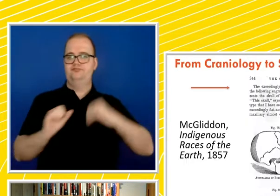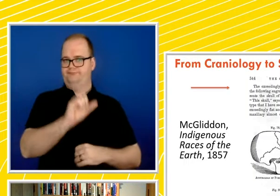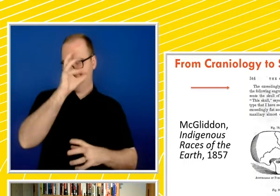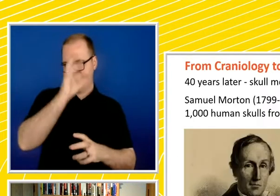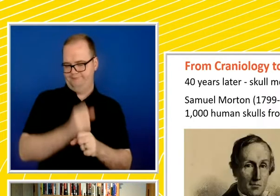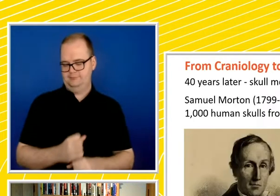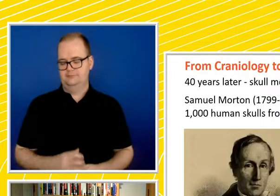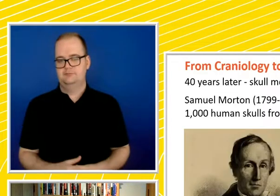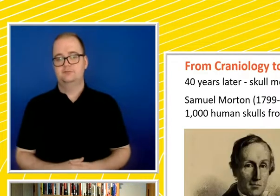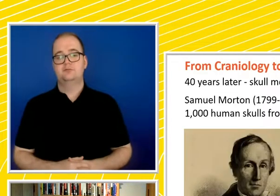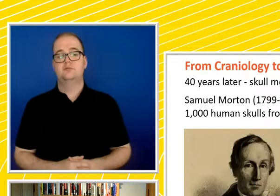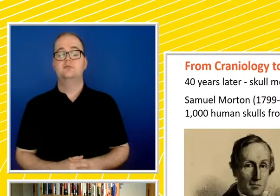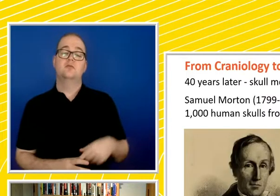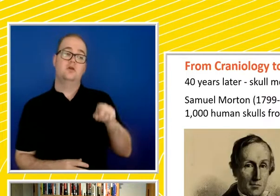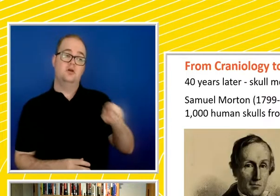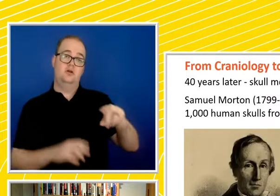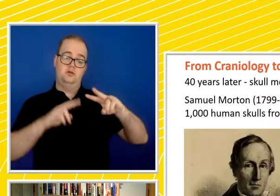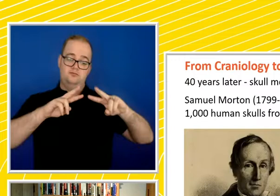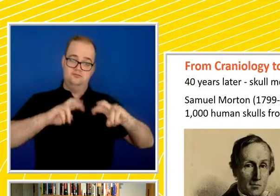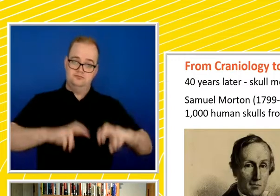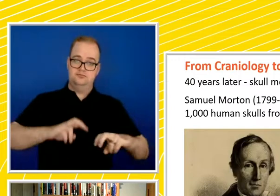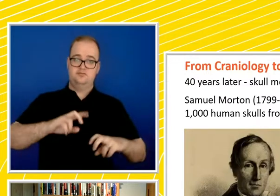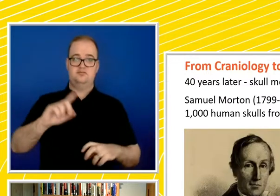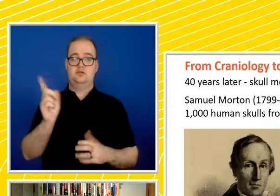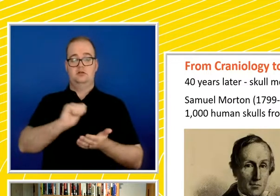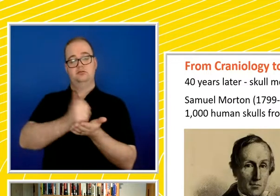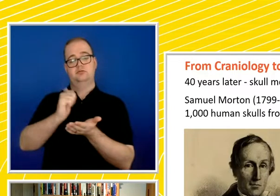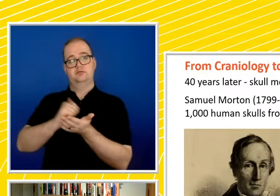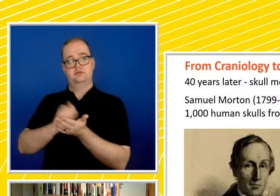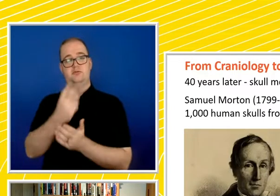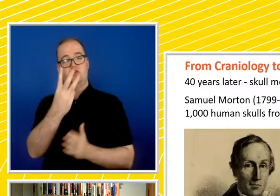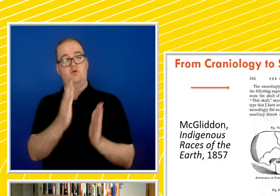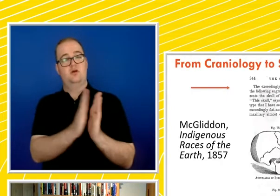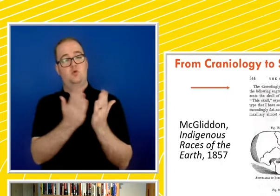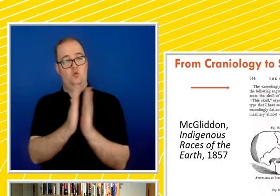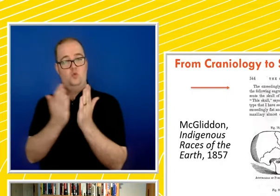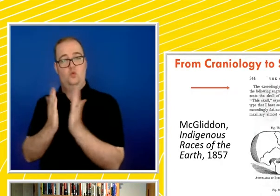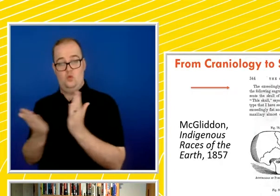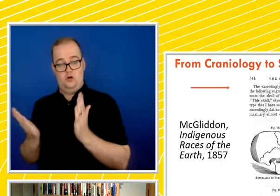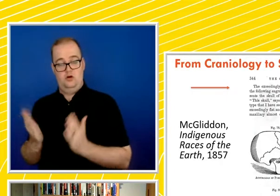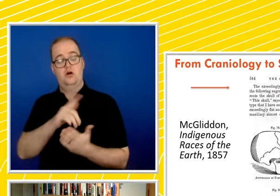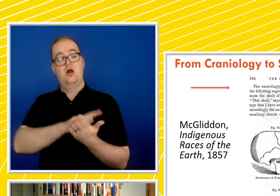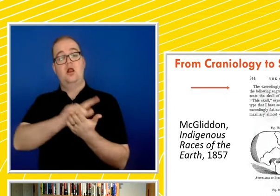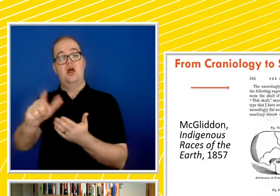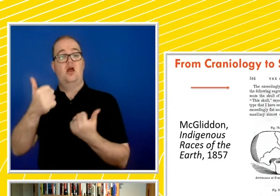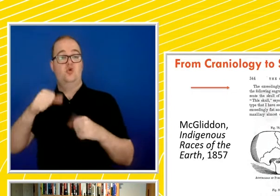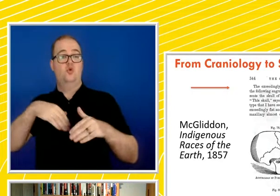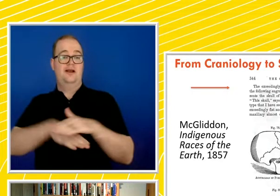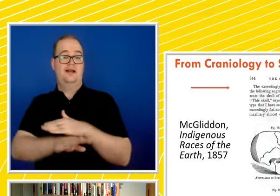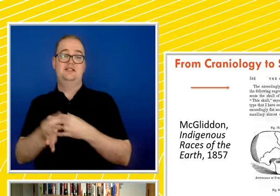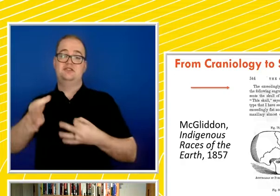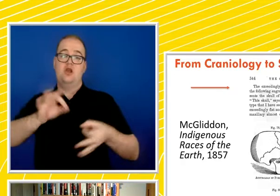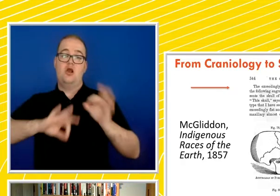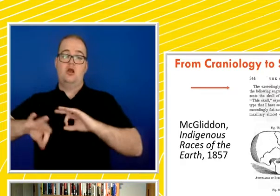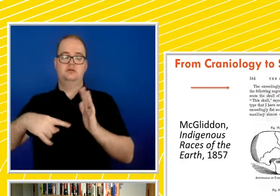So his results were extensively published in three volumes, and then they went on to be used in textbooks and other